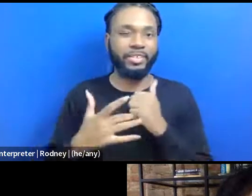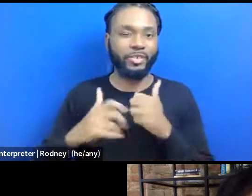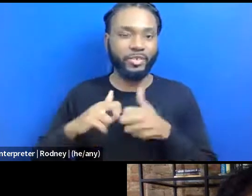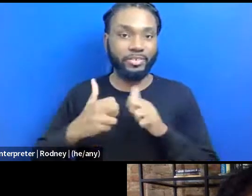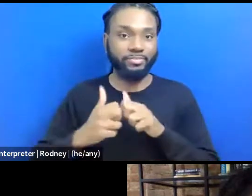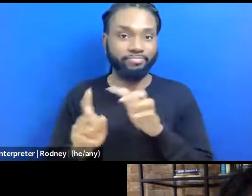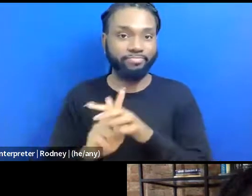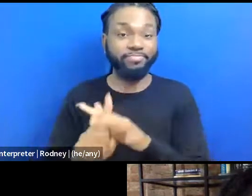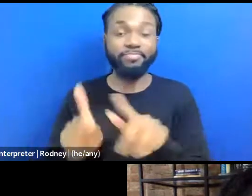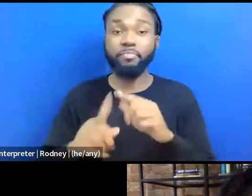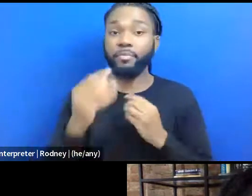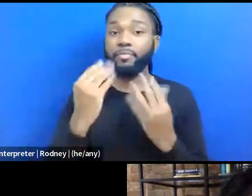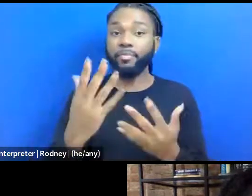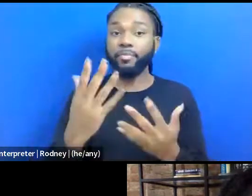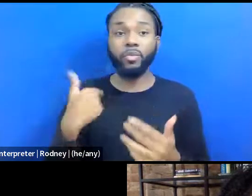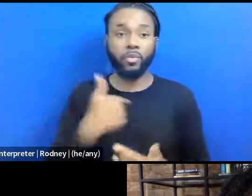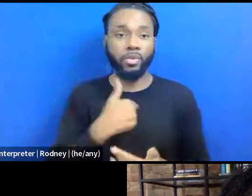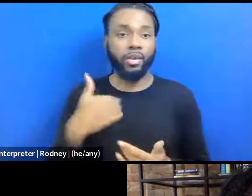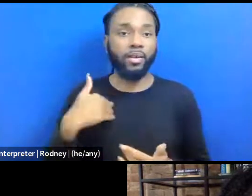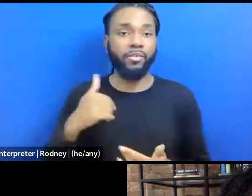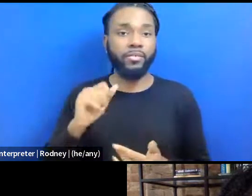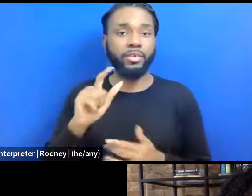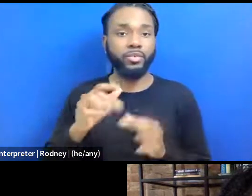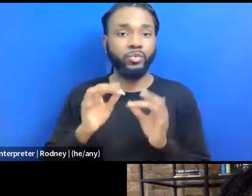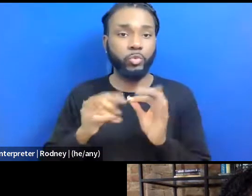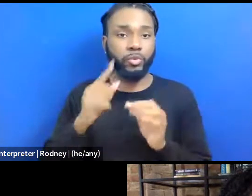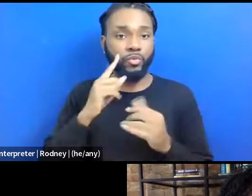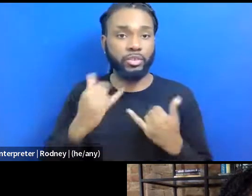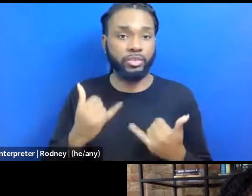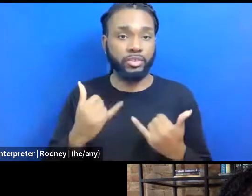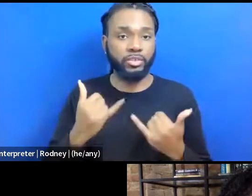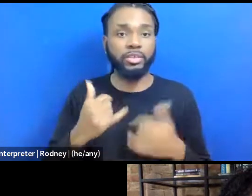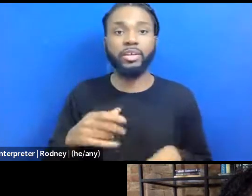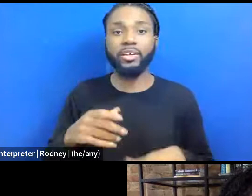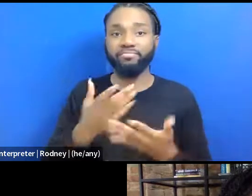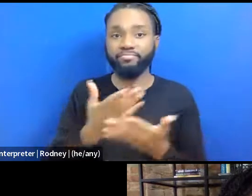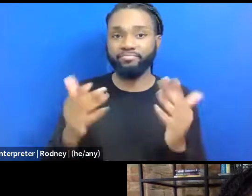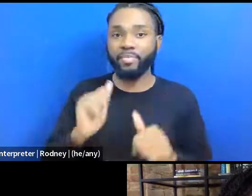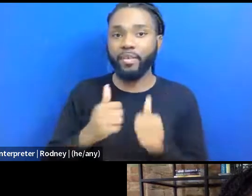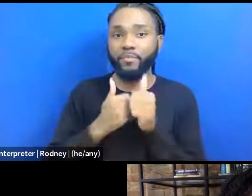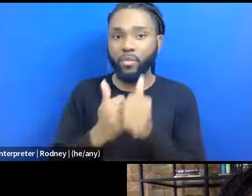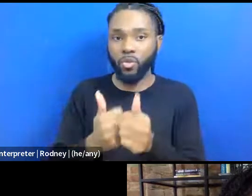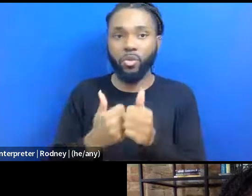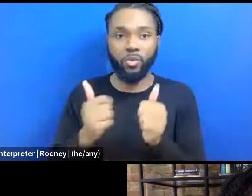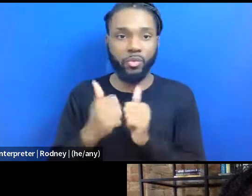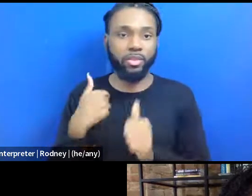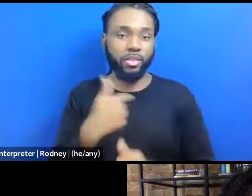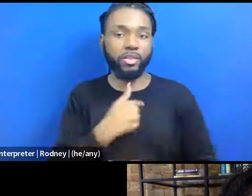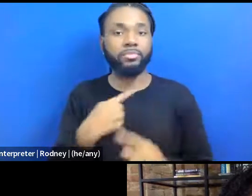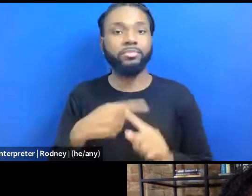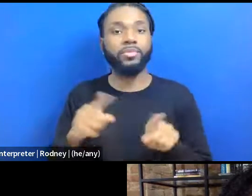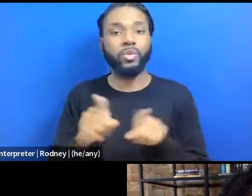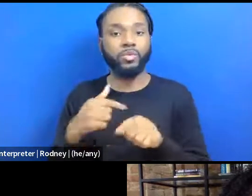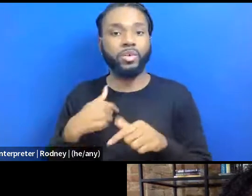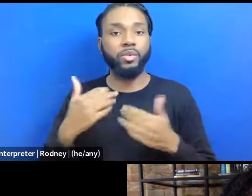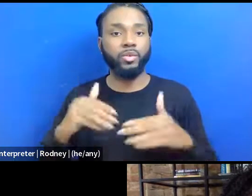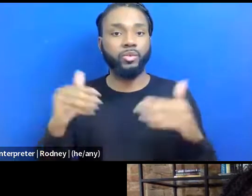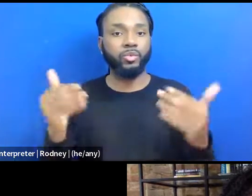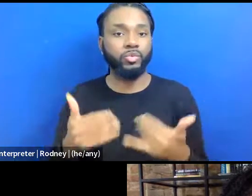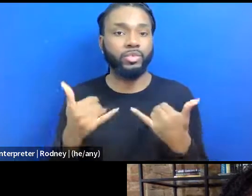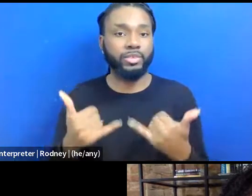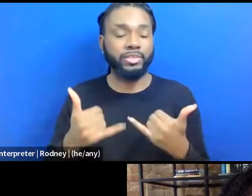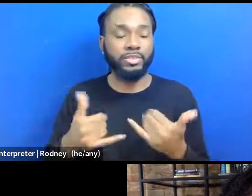let everybody know that we do have ASL for today so that people can follow along with us. And I wanted to introduce today's